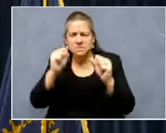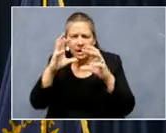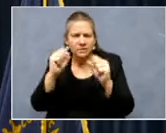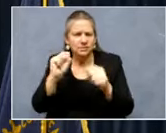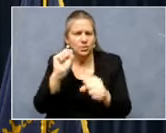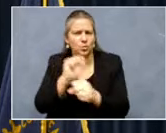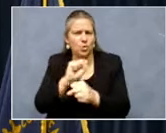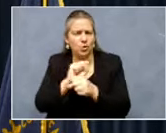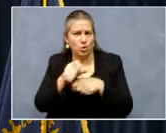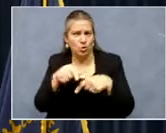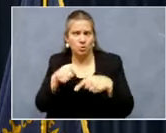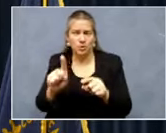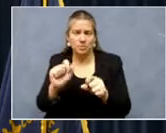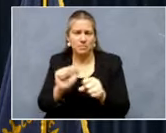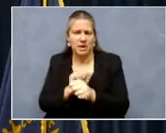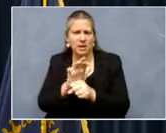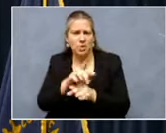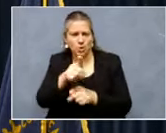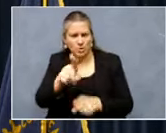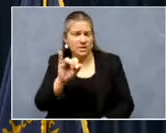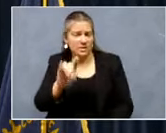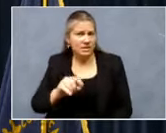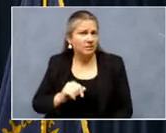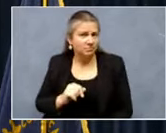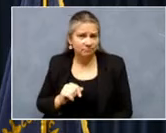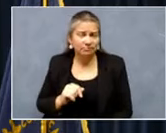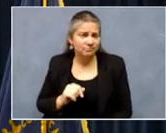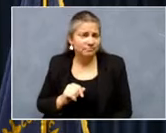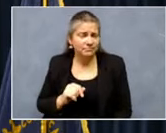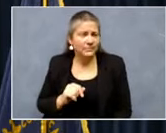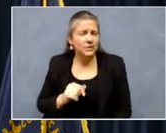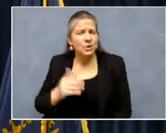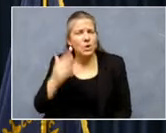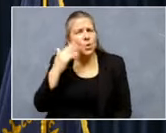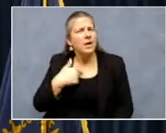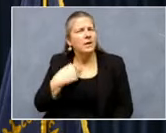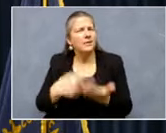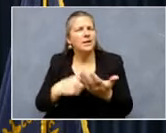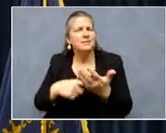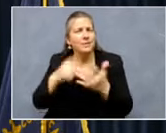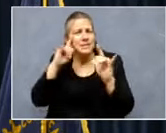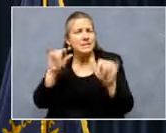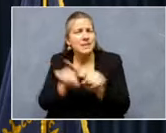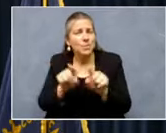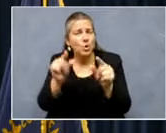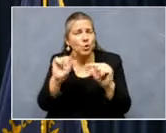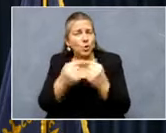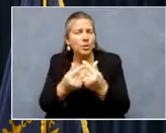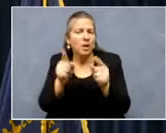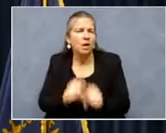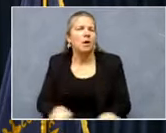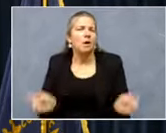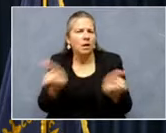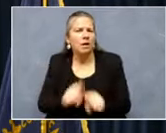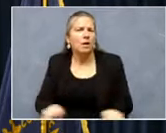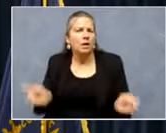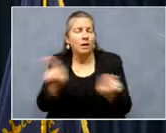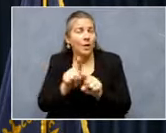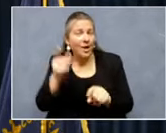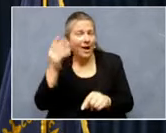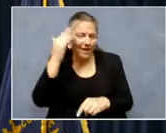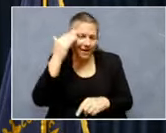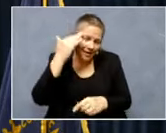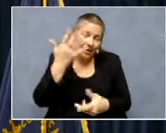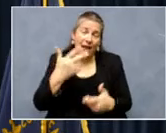during the pandemic. You know, all too often, we talk about the same groups and it's understandable if we're talking about healthcare groups, it's because they're helping really sick people,